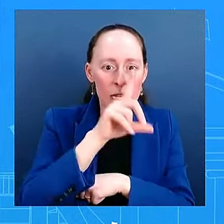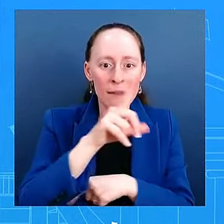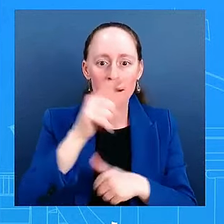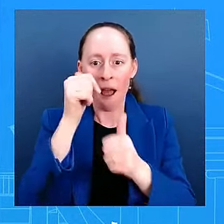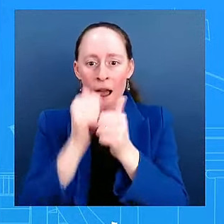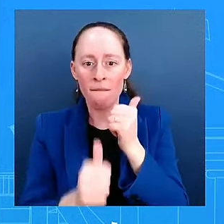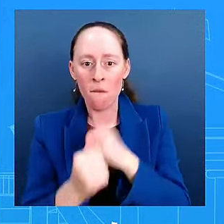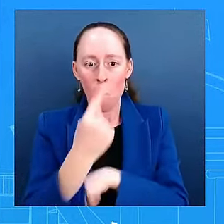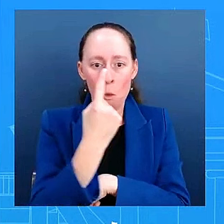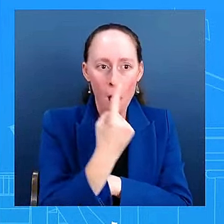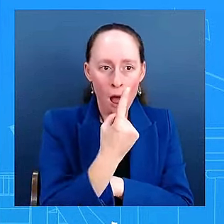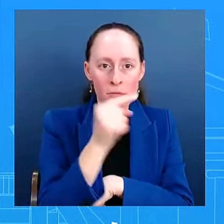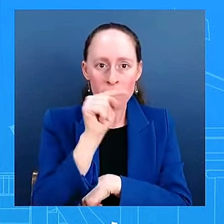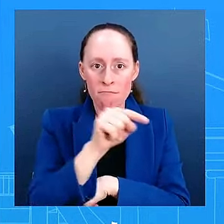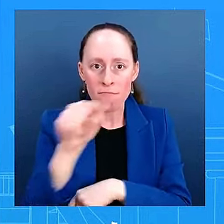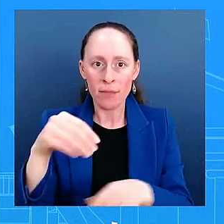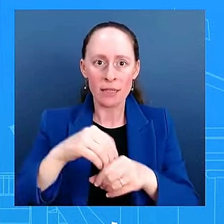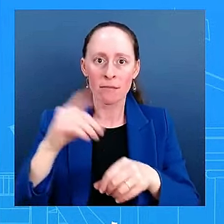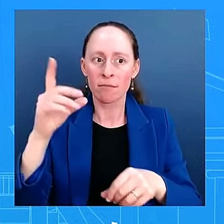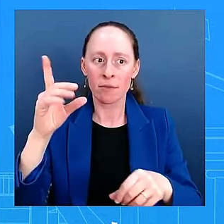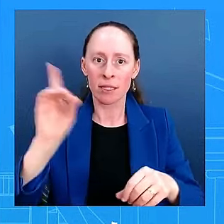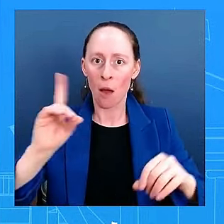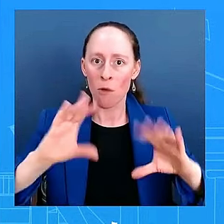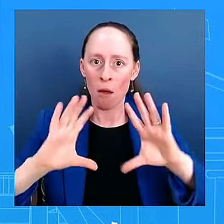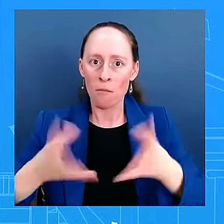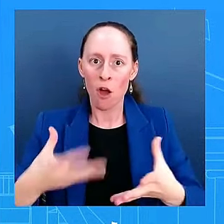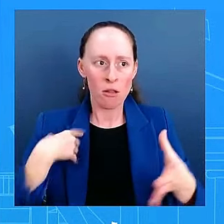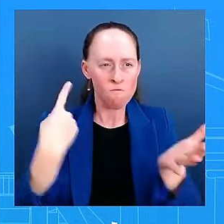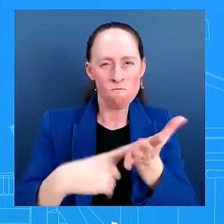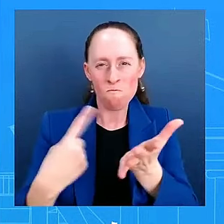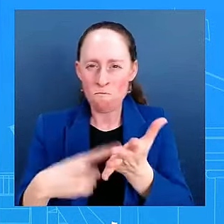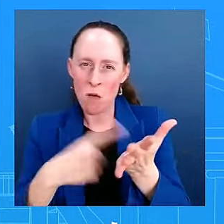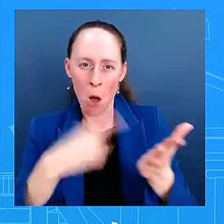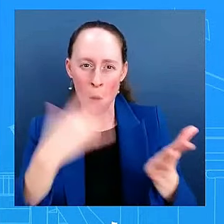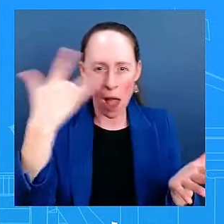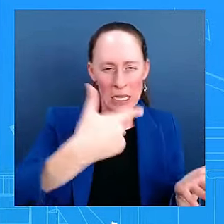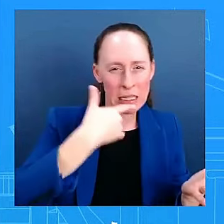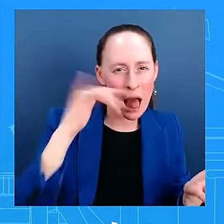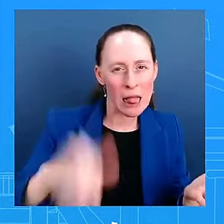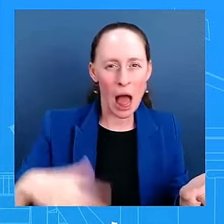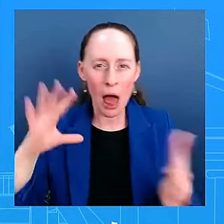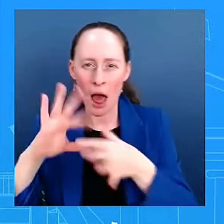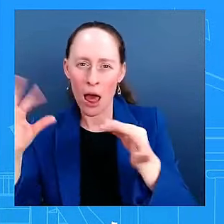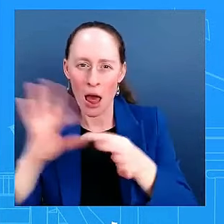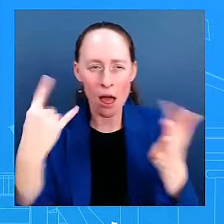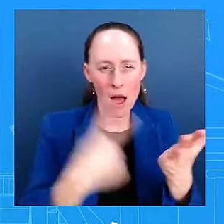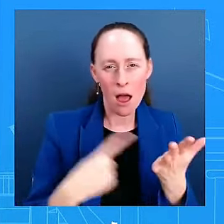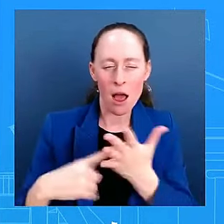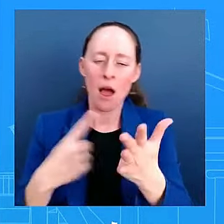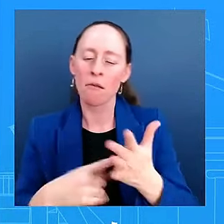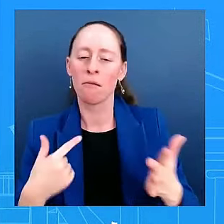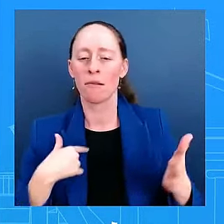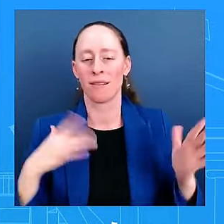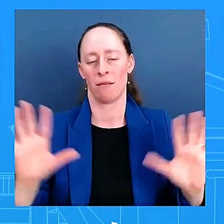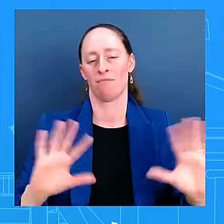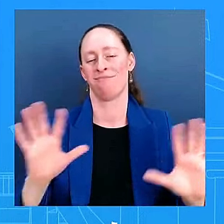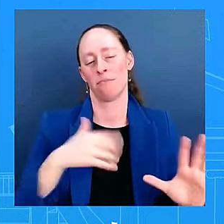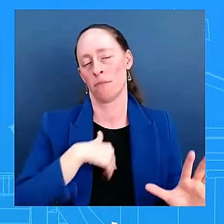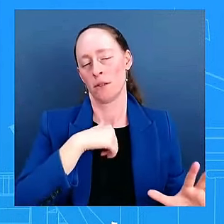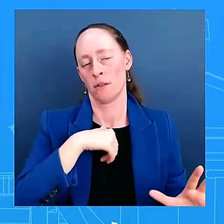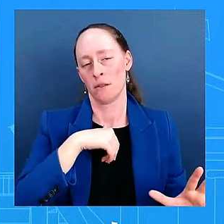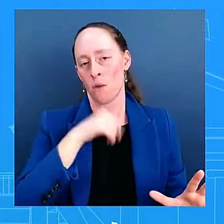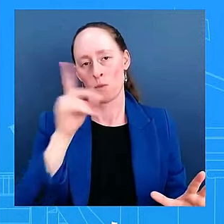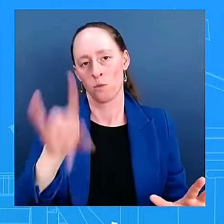I'm just not. It is not something that I'm going to do. I talked about the political toll